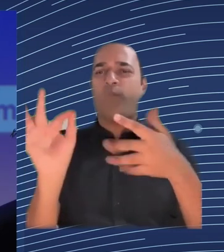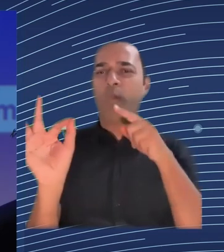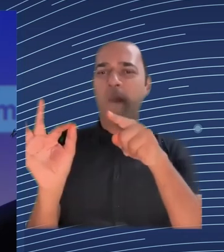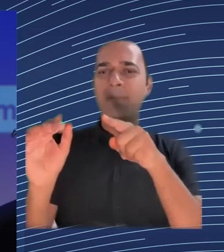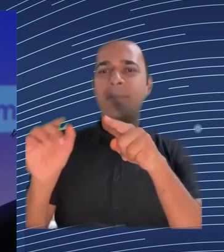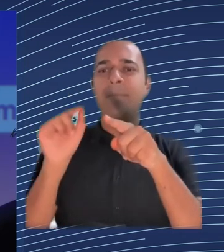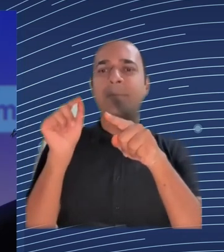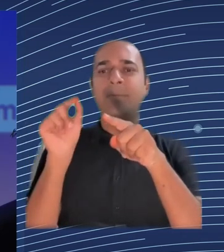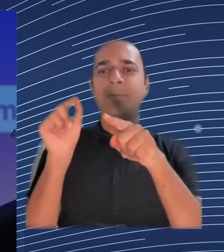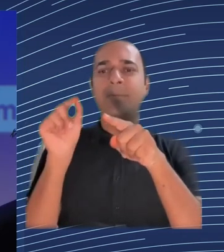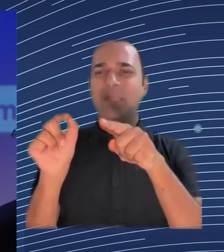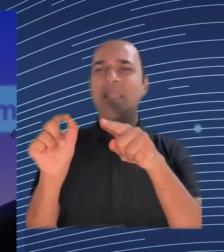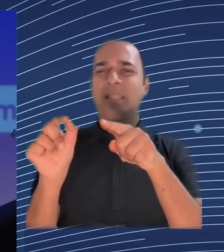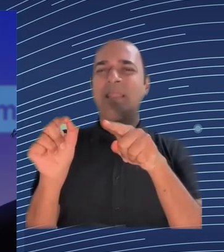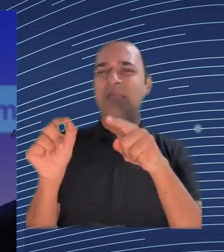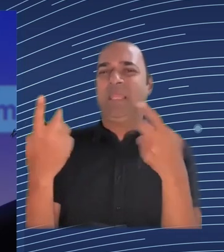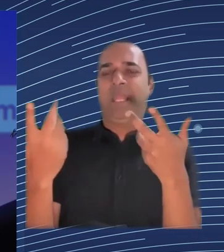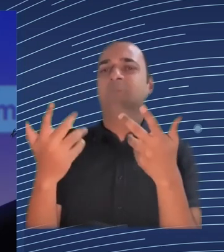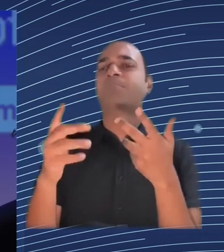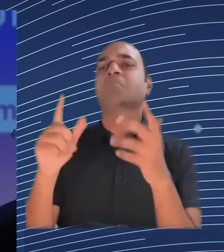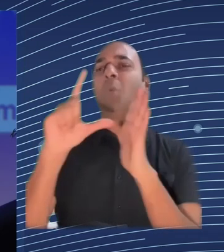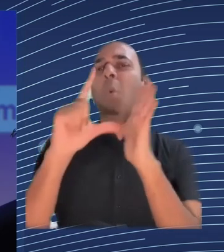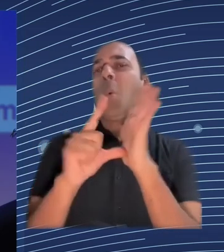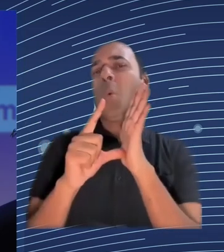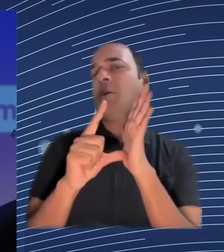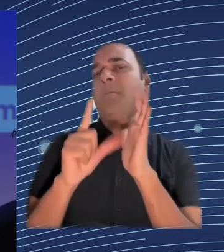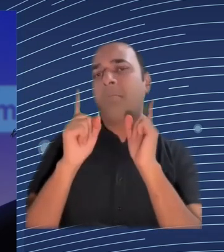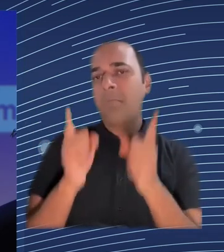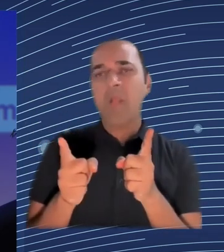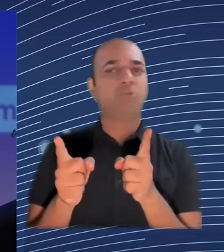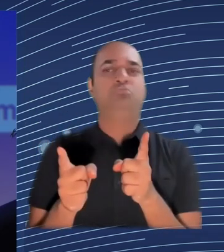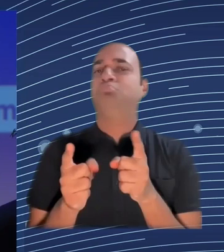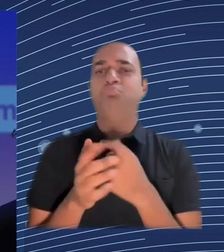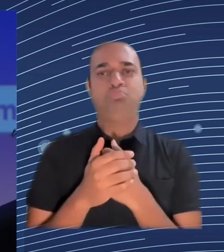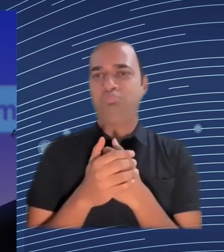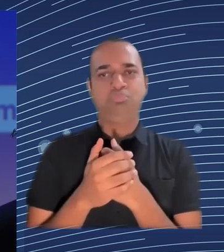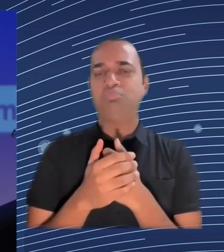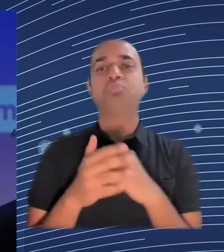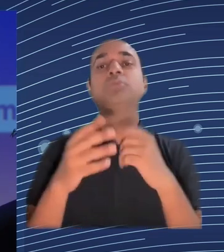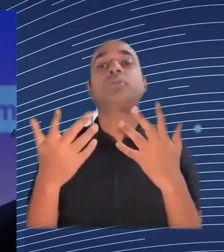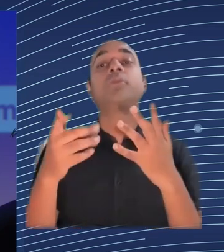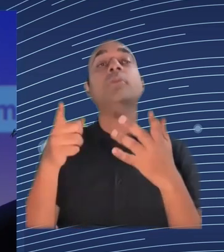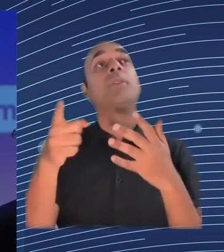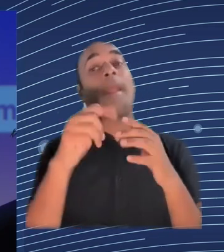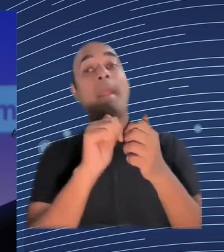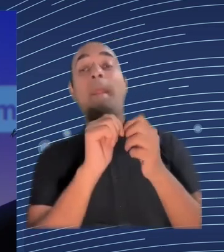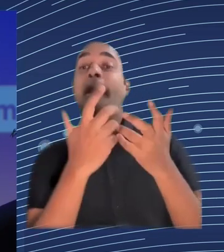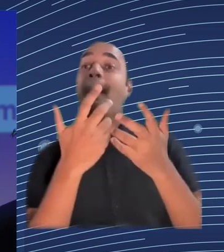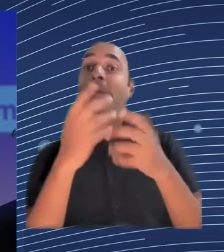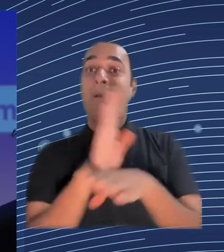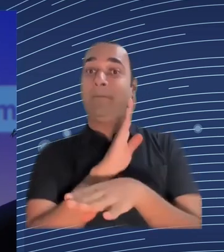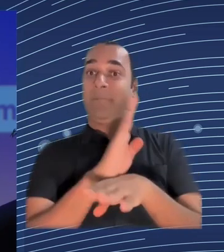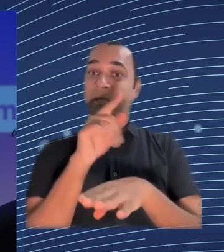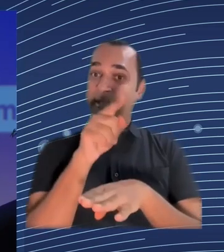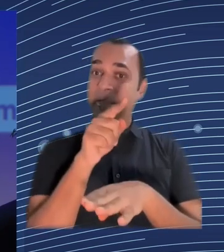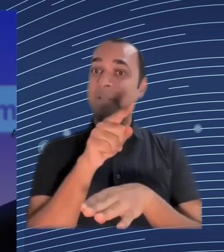the information is not easy to give why first proprietary rights of course we have to